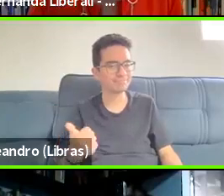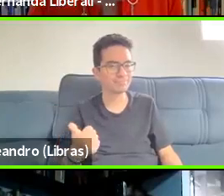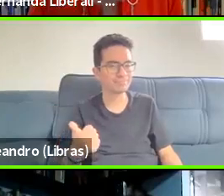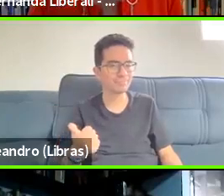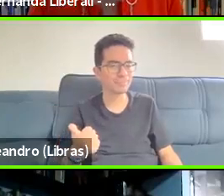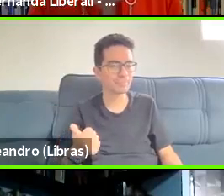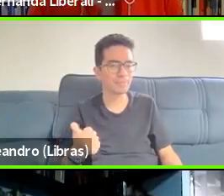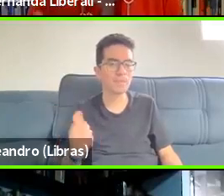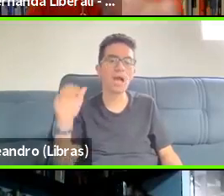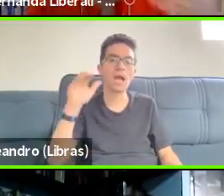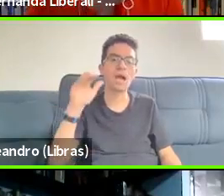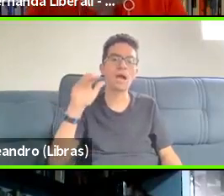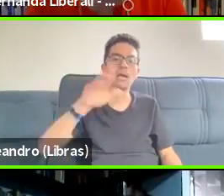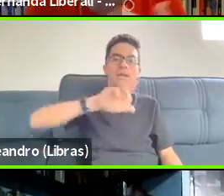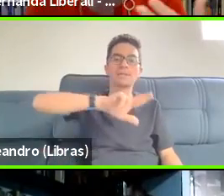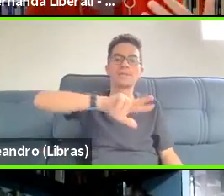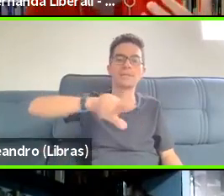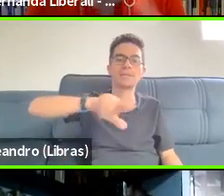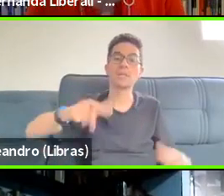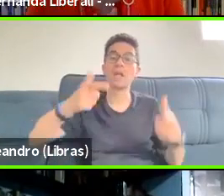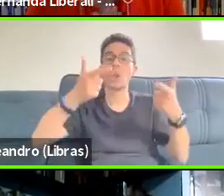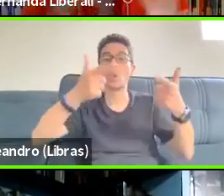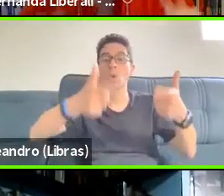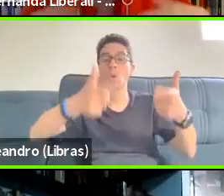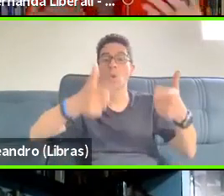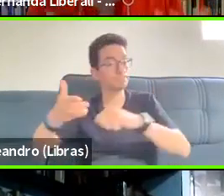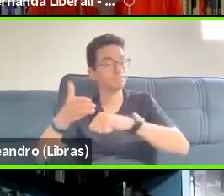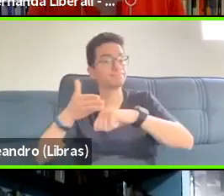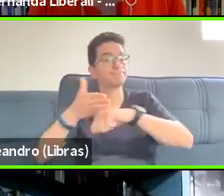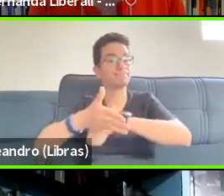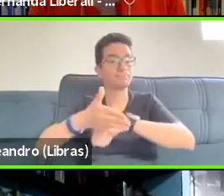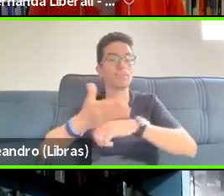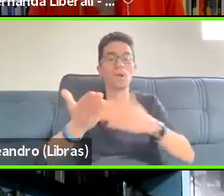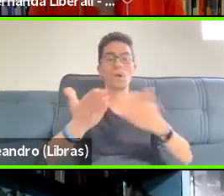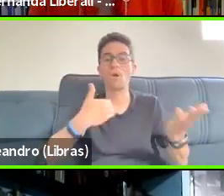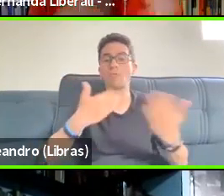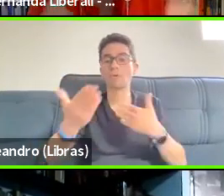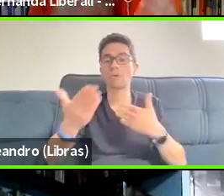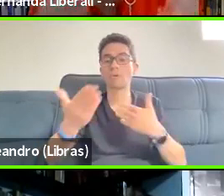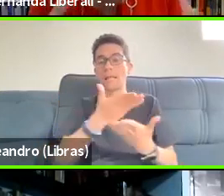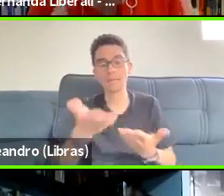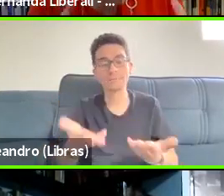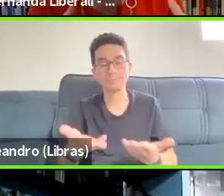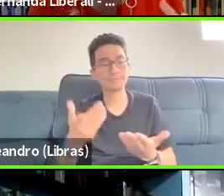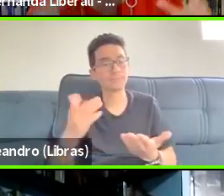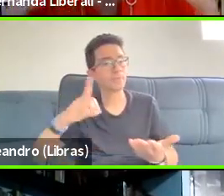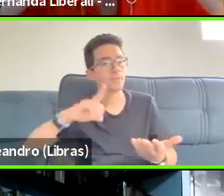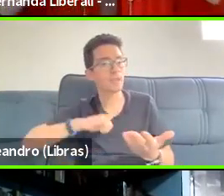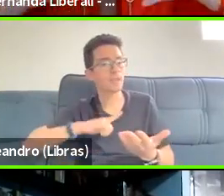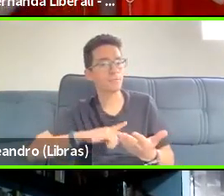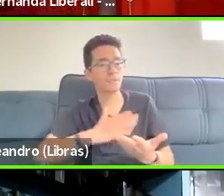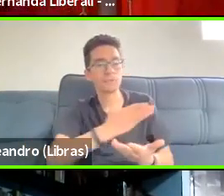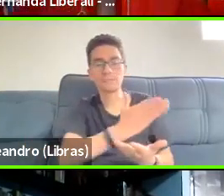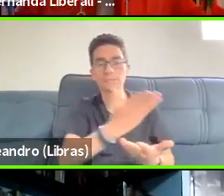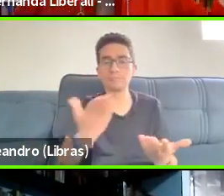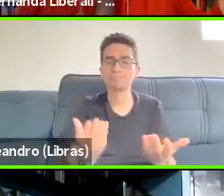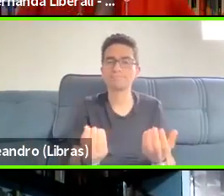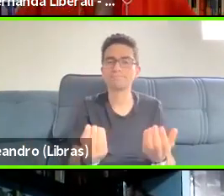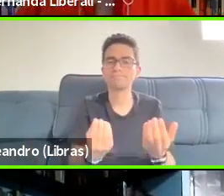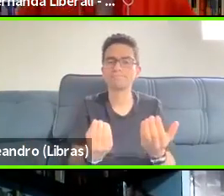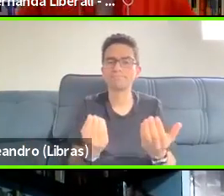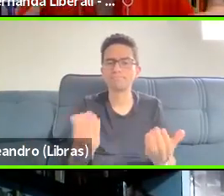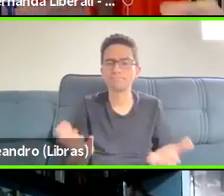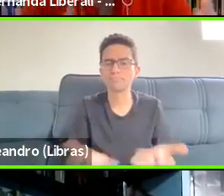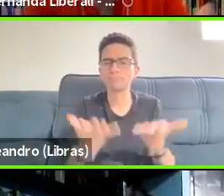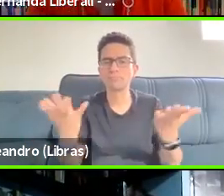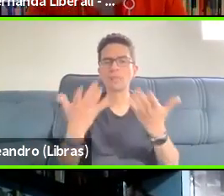in these conversations, um, what you mobilize is not only linguistic, but it's all the repertoire